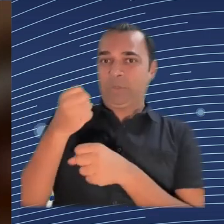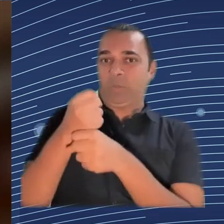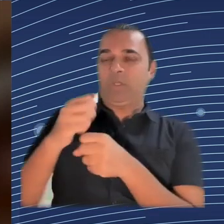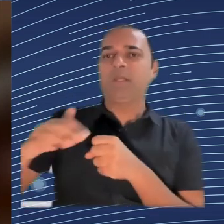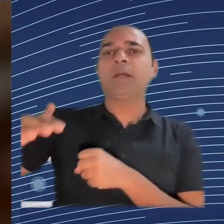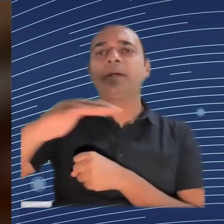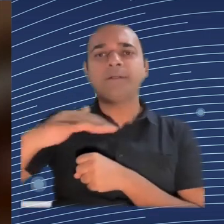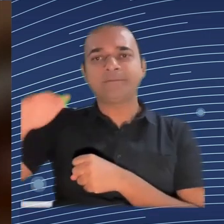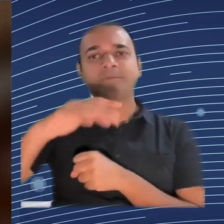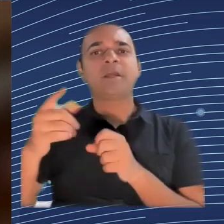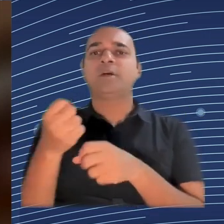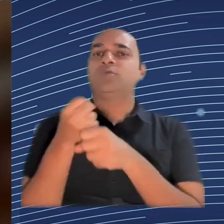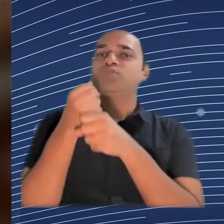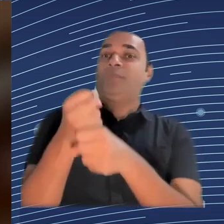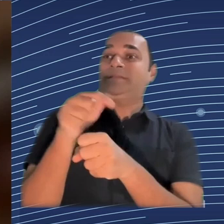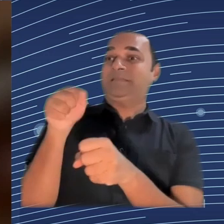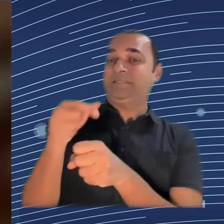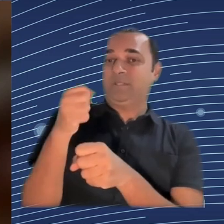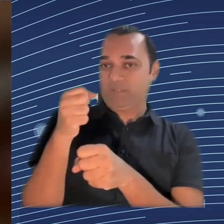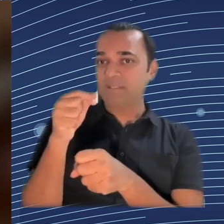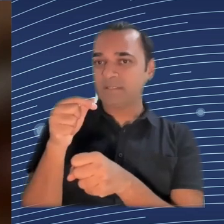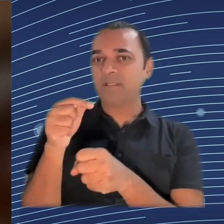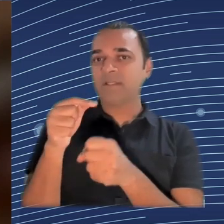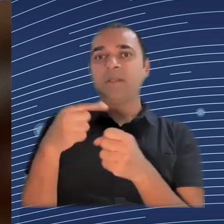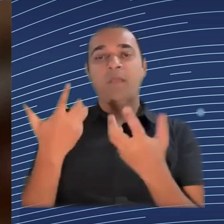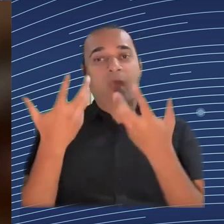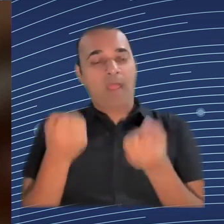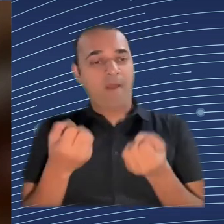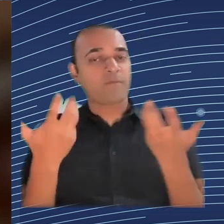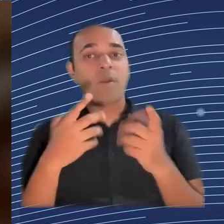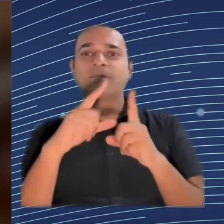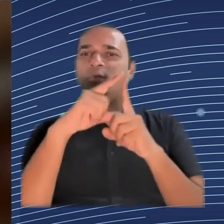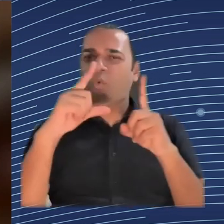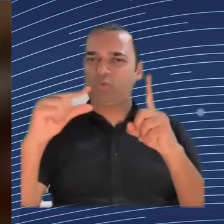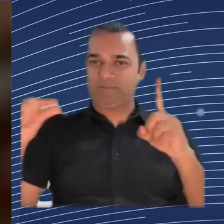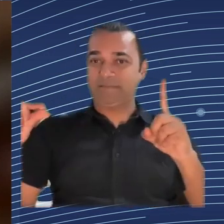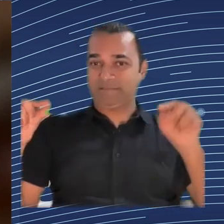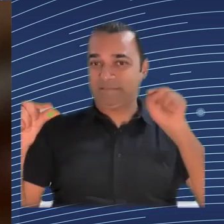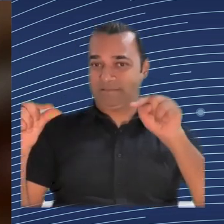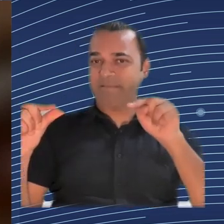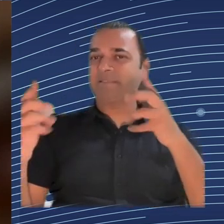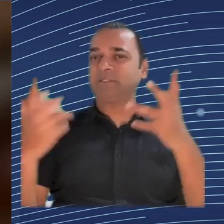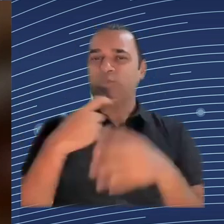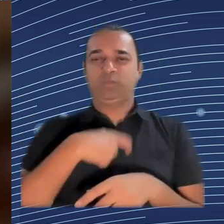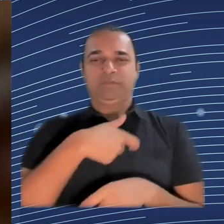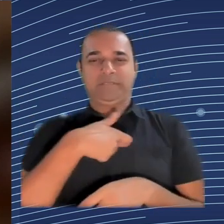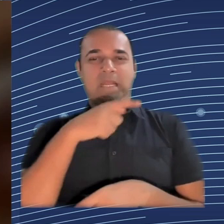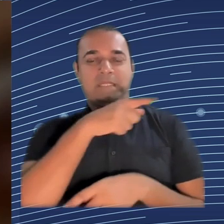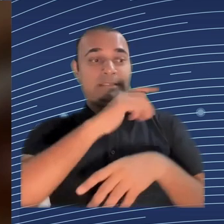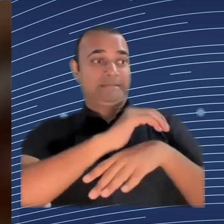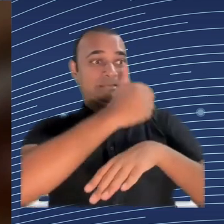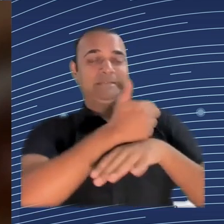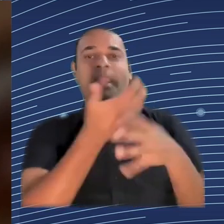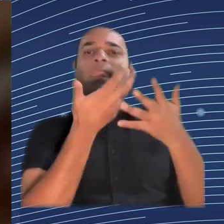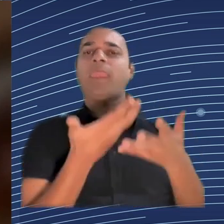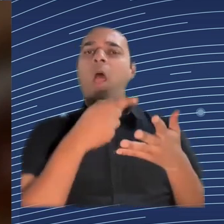And it reflects very well, that if workers are to